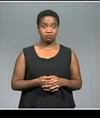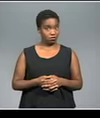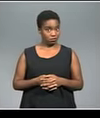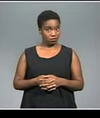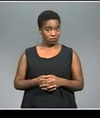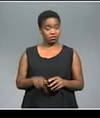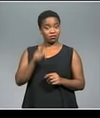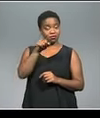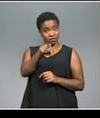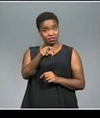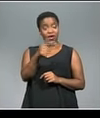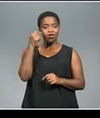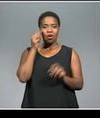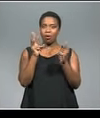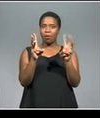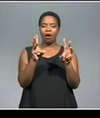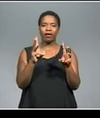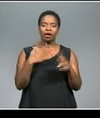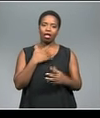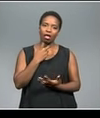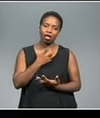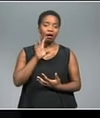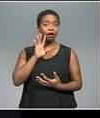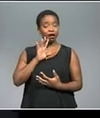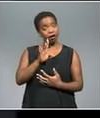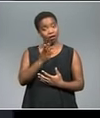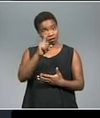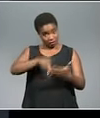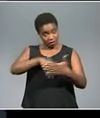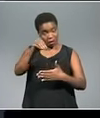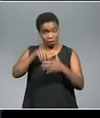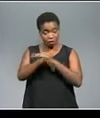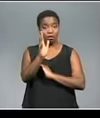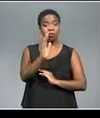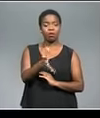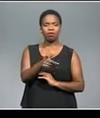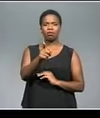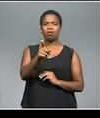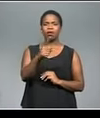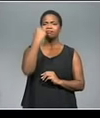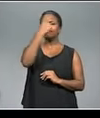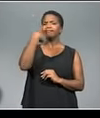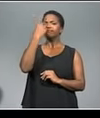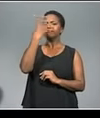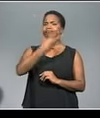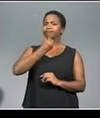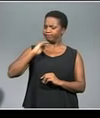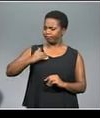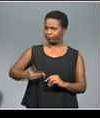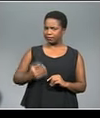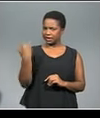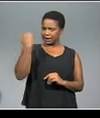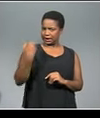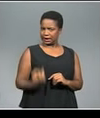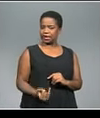video make you vote for the ANC? The party has sparked a debate using this young woman's looks and appeal to lower